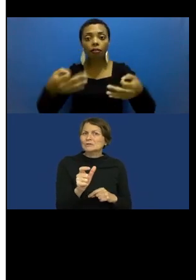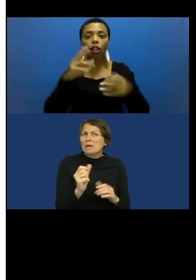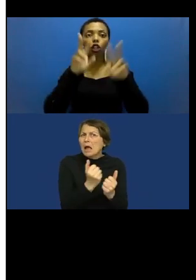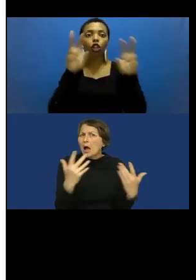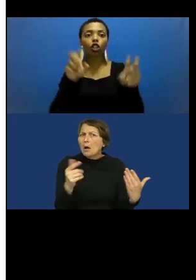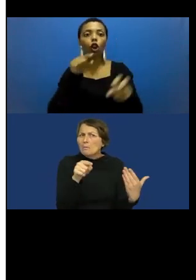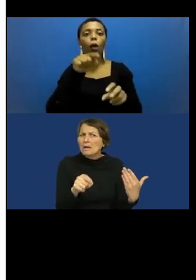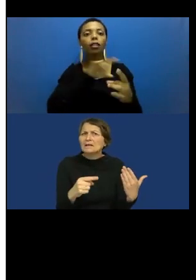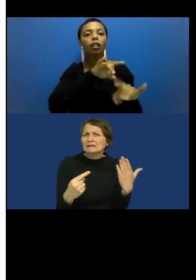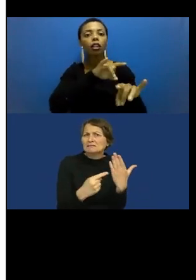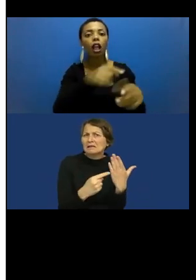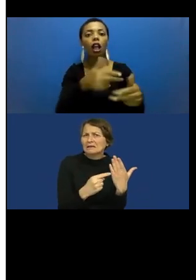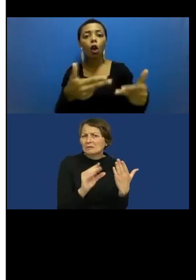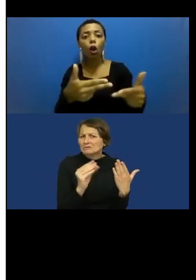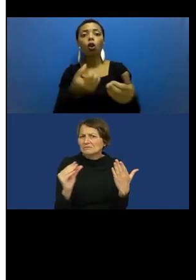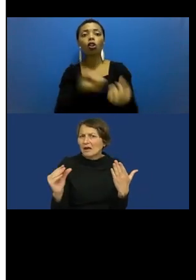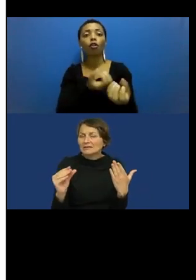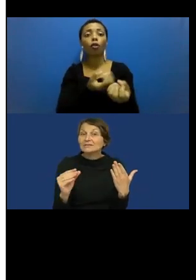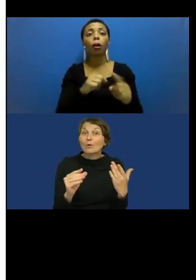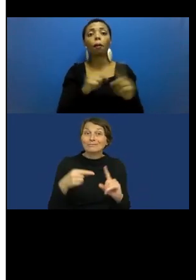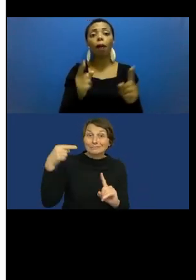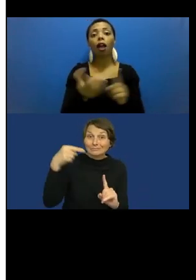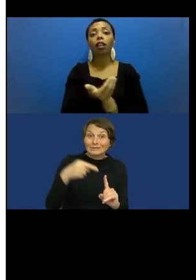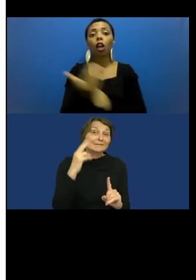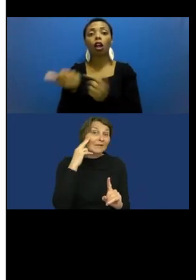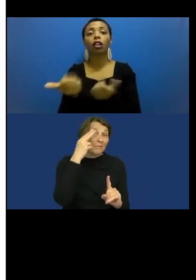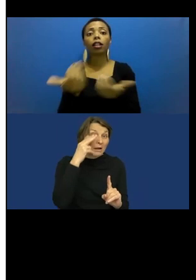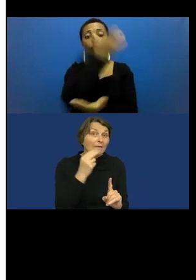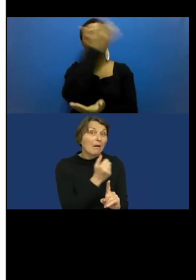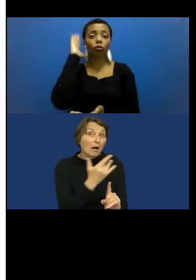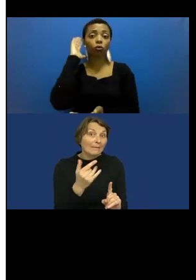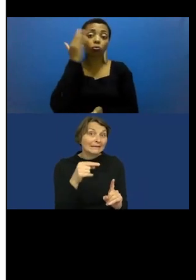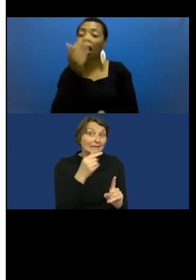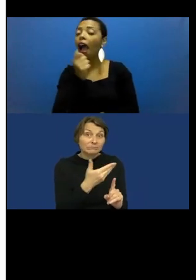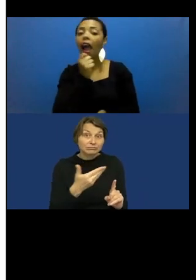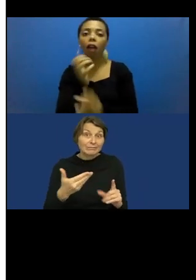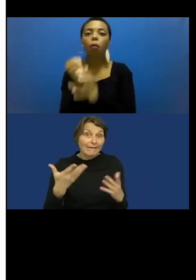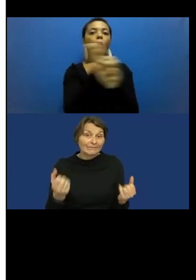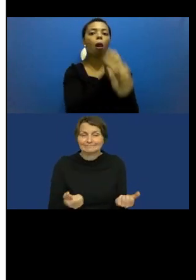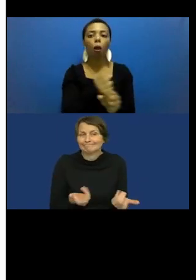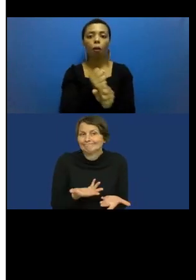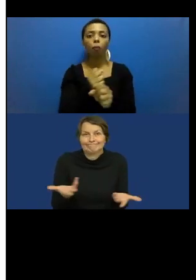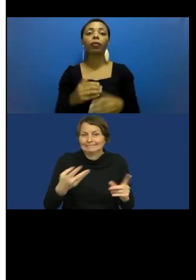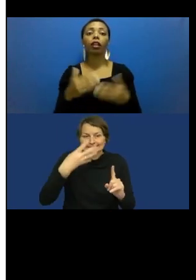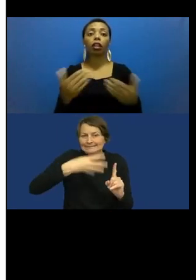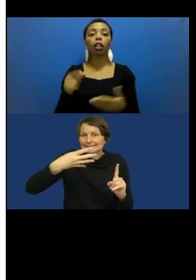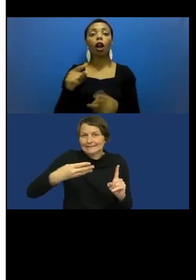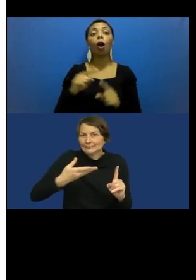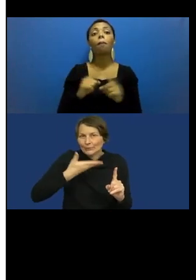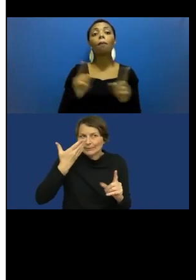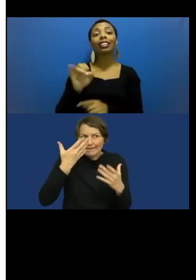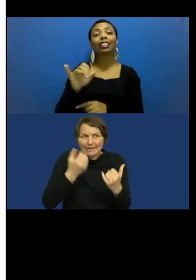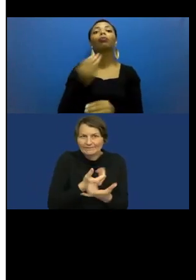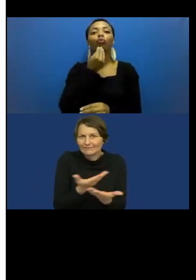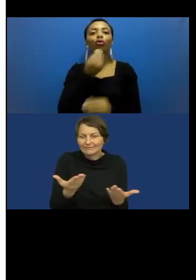use of new technologies for people with deafblindness today. And this would be helpful to be